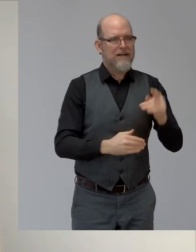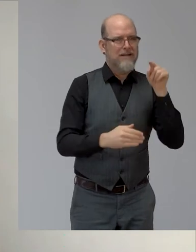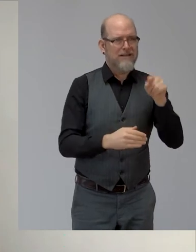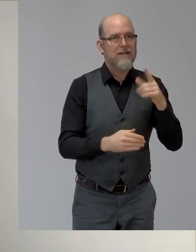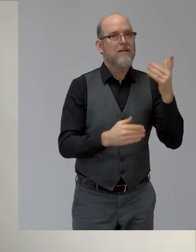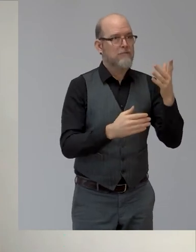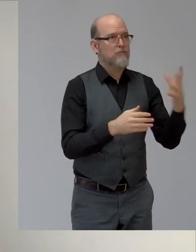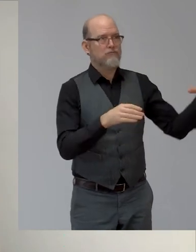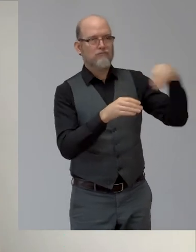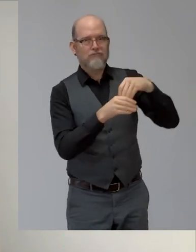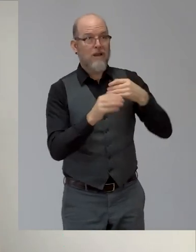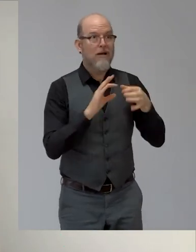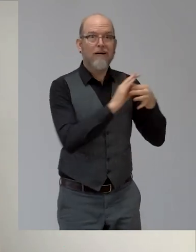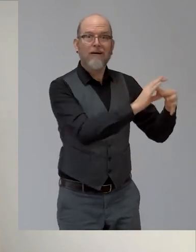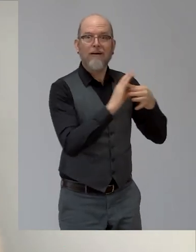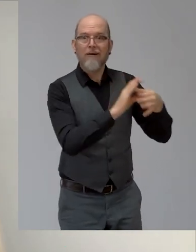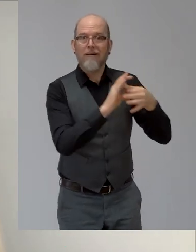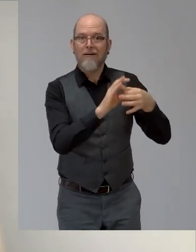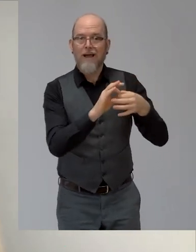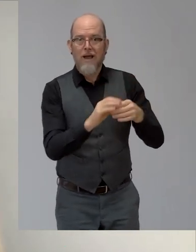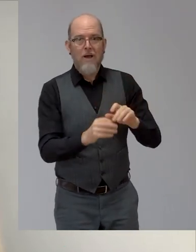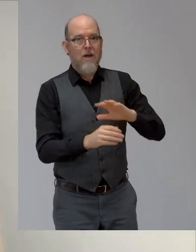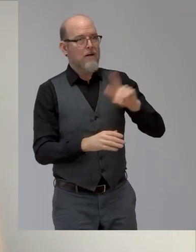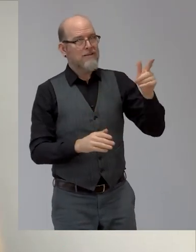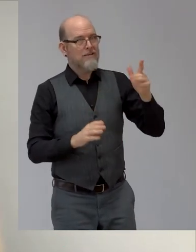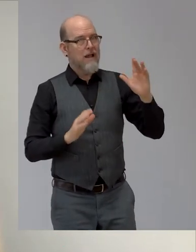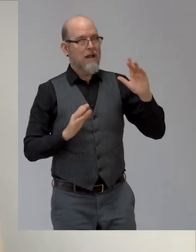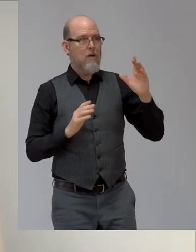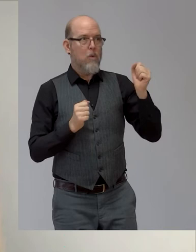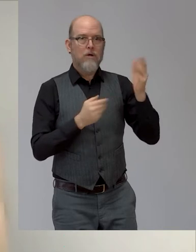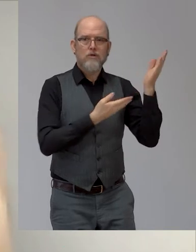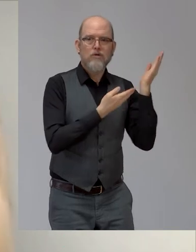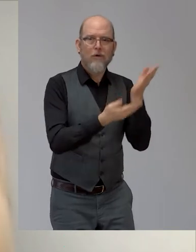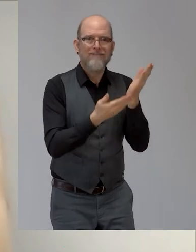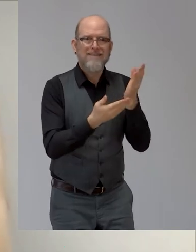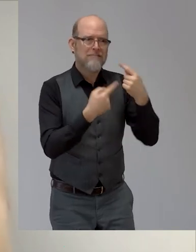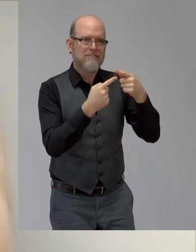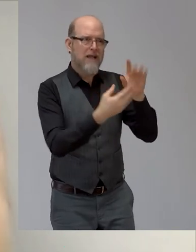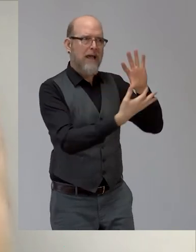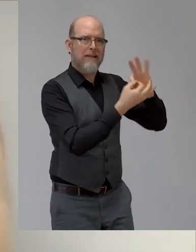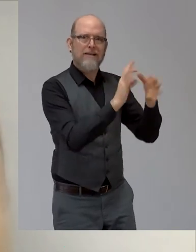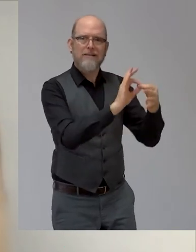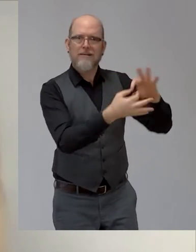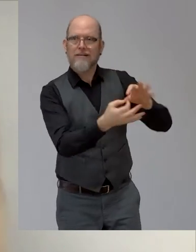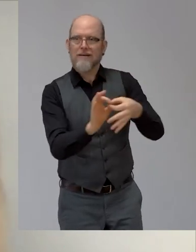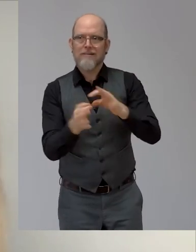Um, so I just, I want, I'd love just to hear from you about what